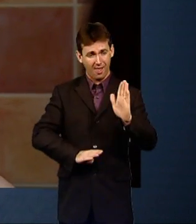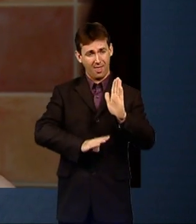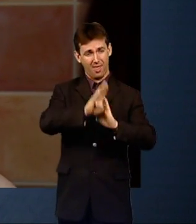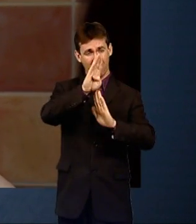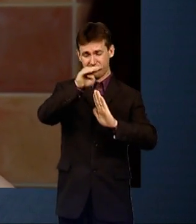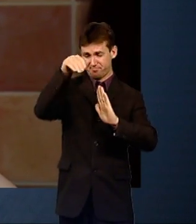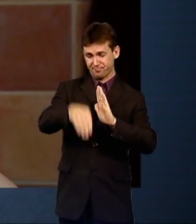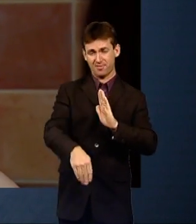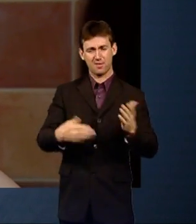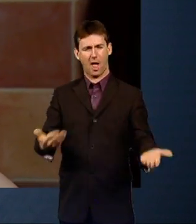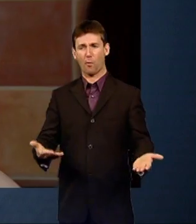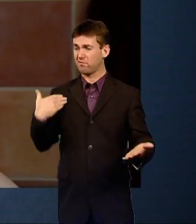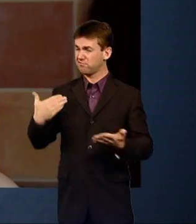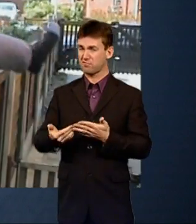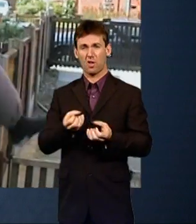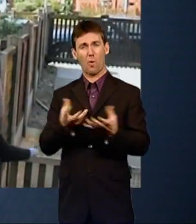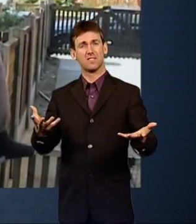absolutely nothing.